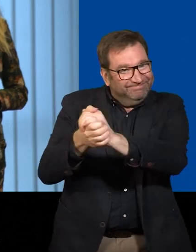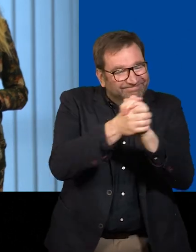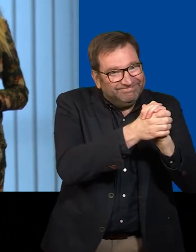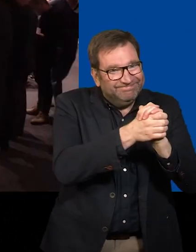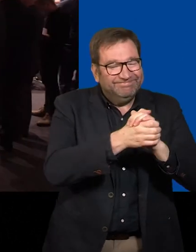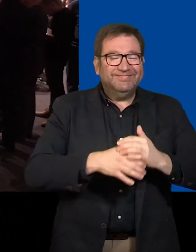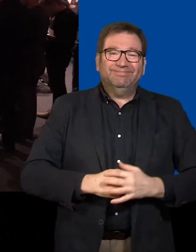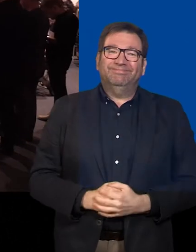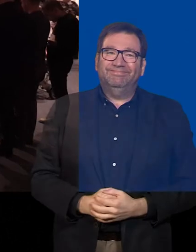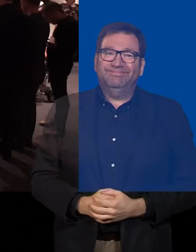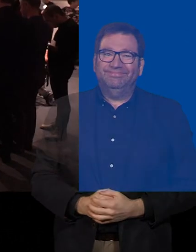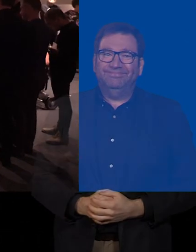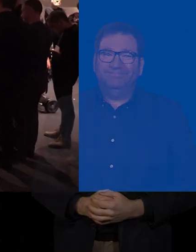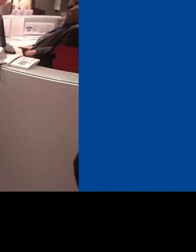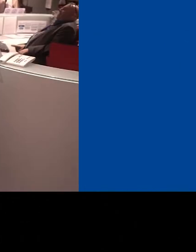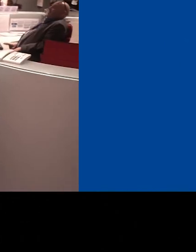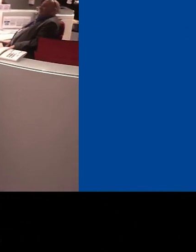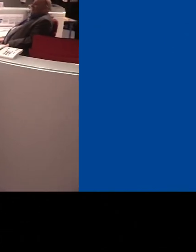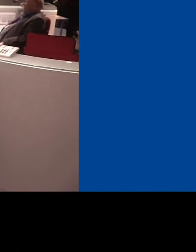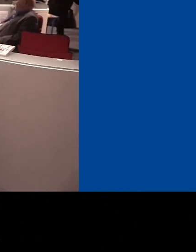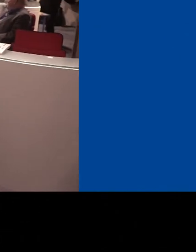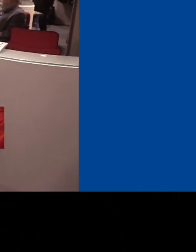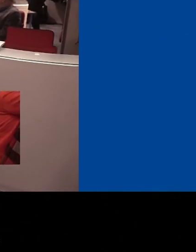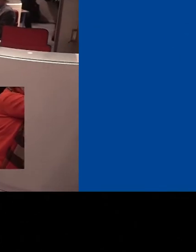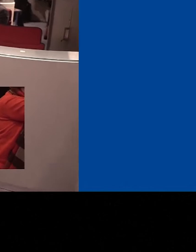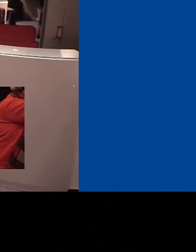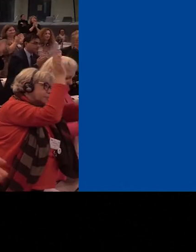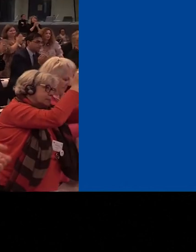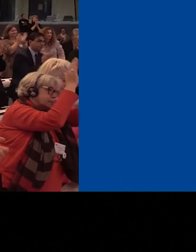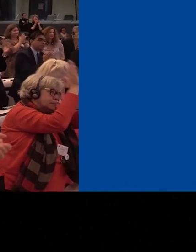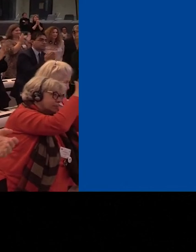Make it open. Make it accessible for everyone.